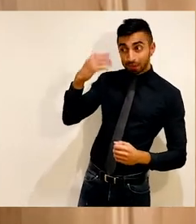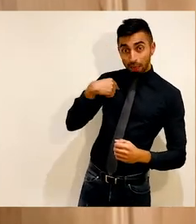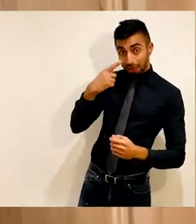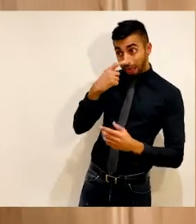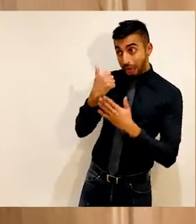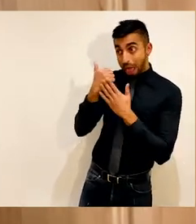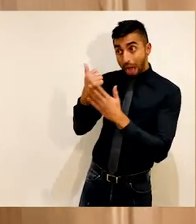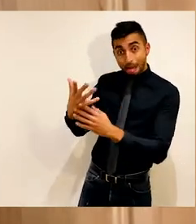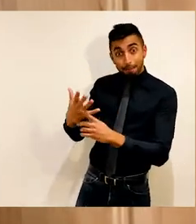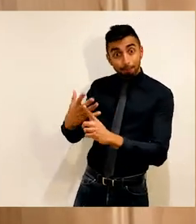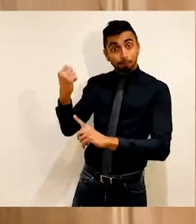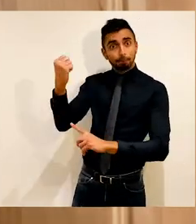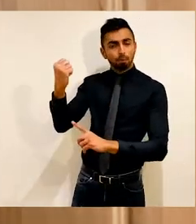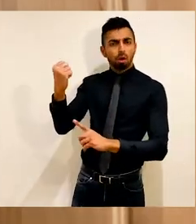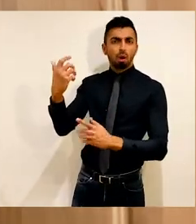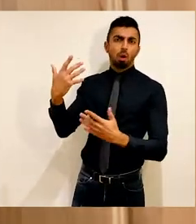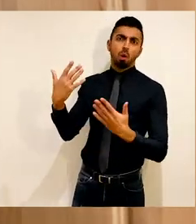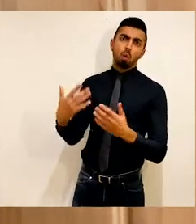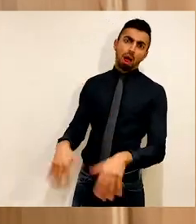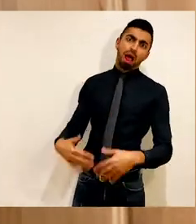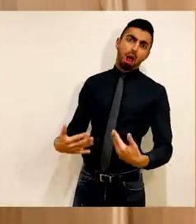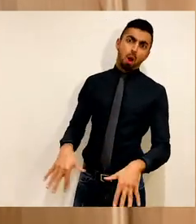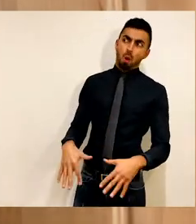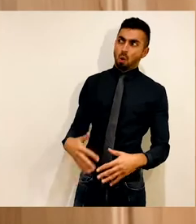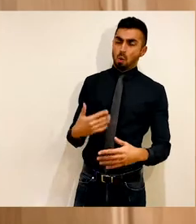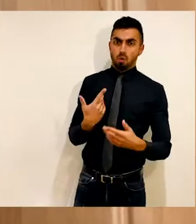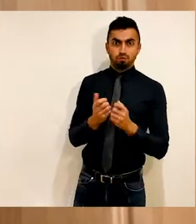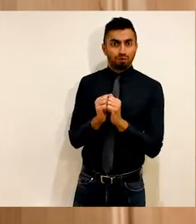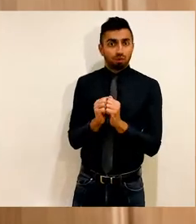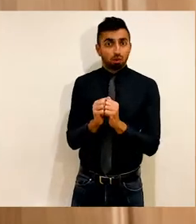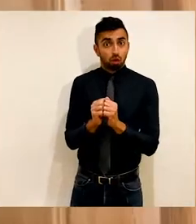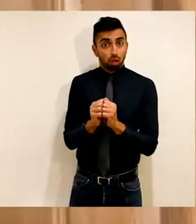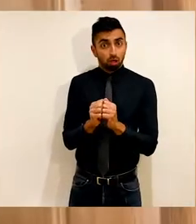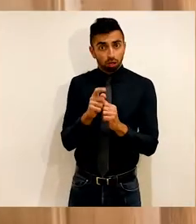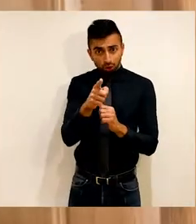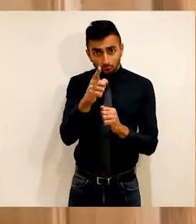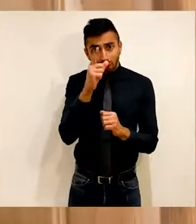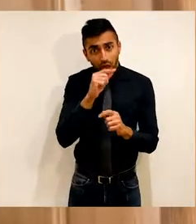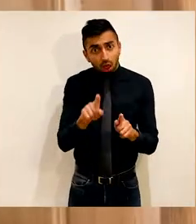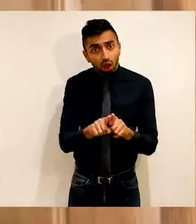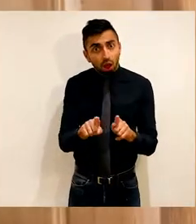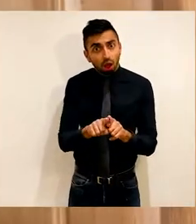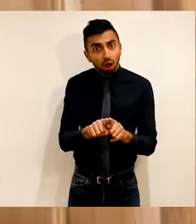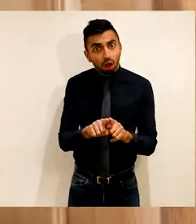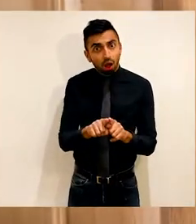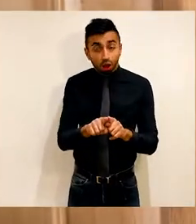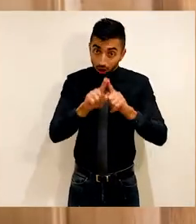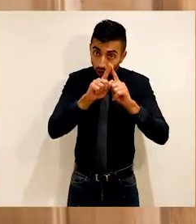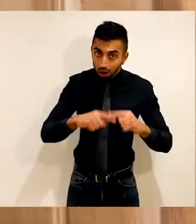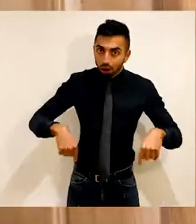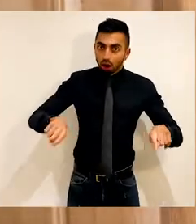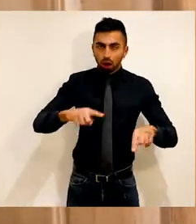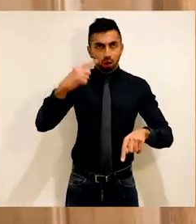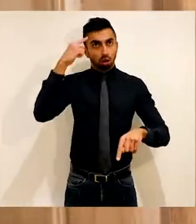privilege. But it's a role we can each play. Asking who is not in the room and